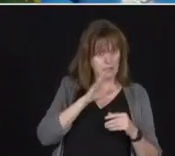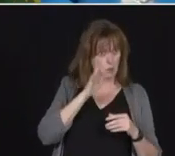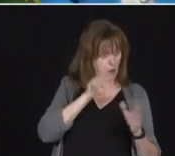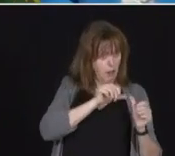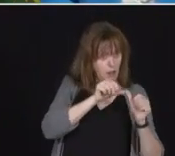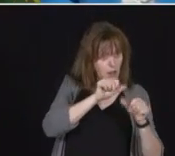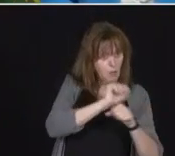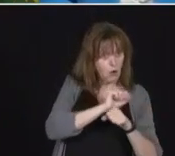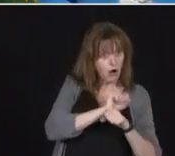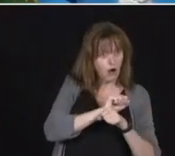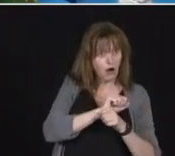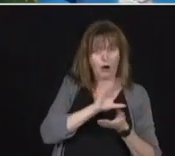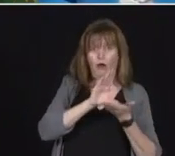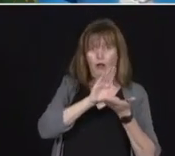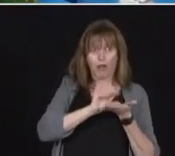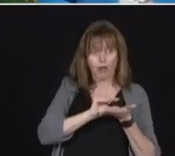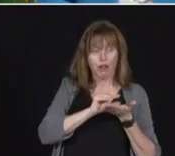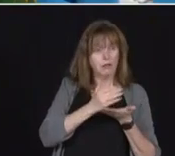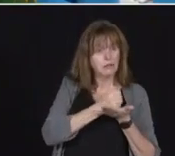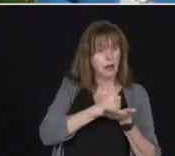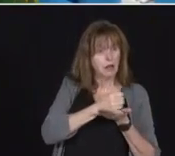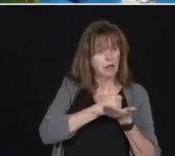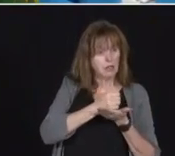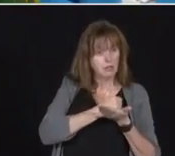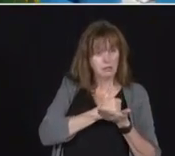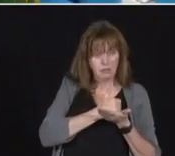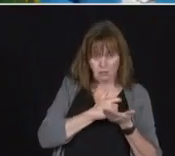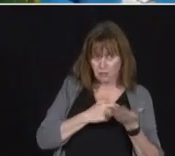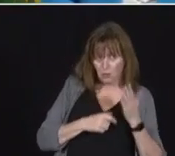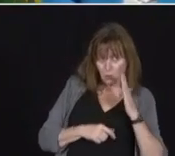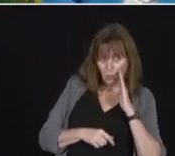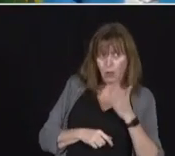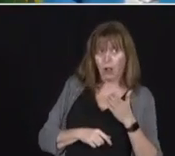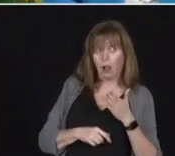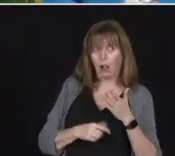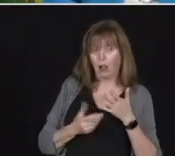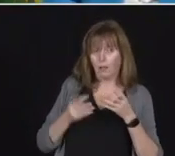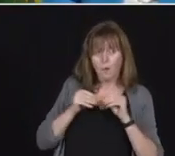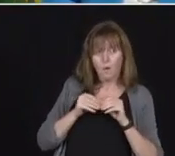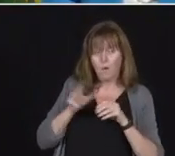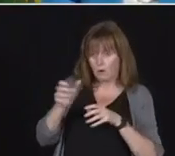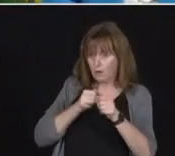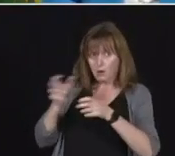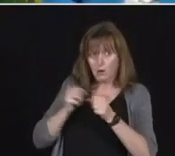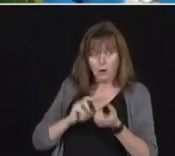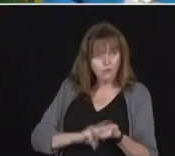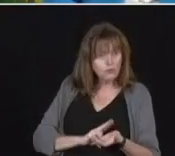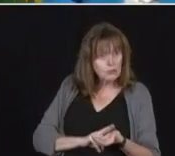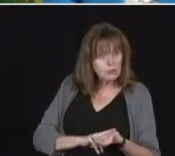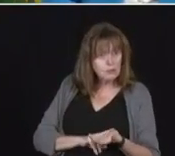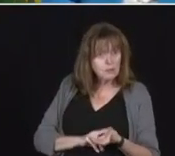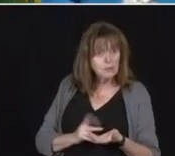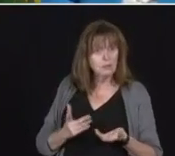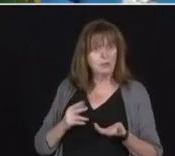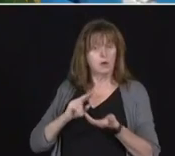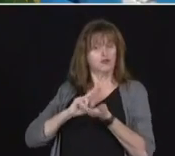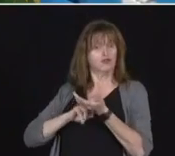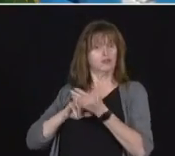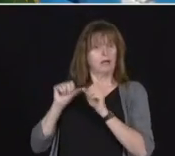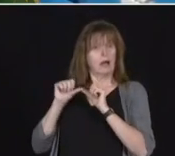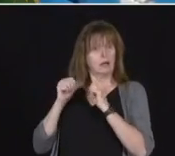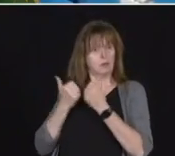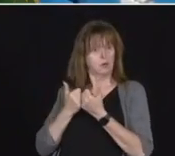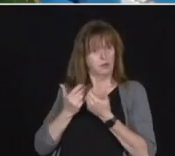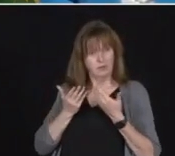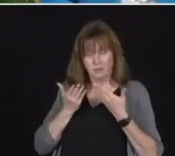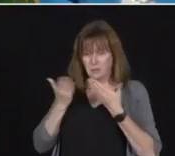adequate levels in nursing homes? Are you going to get more nurses as the nurses organization? Get more nurses into